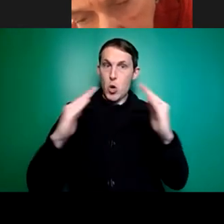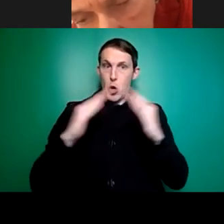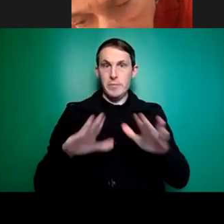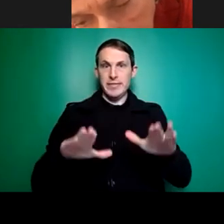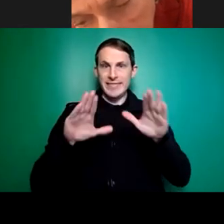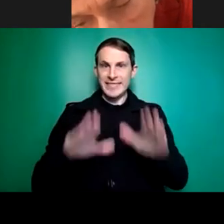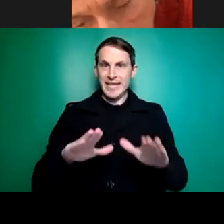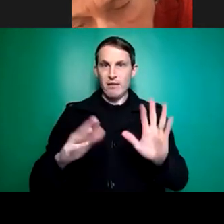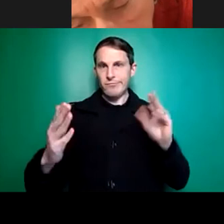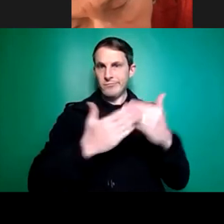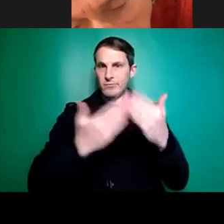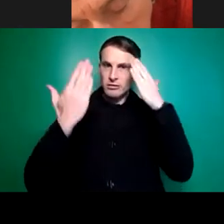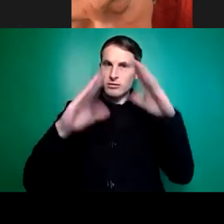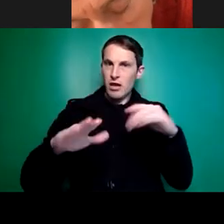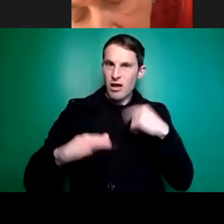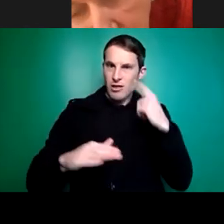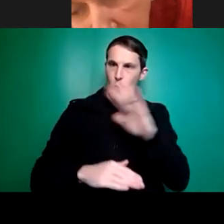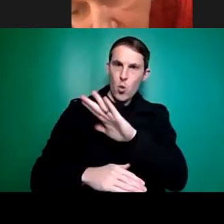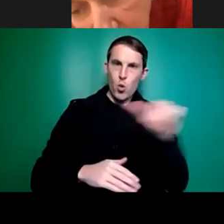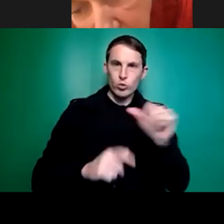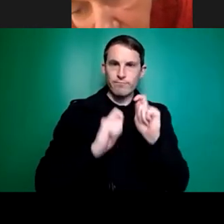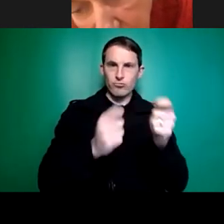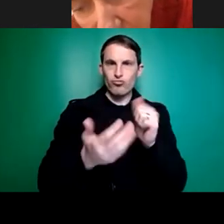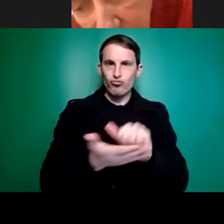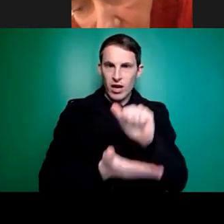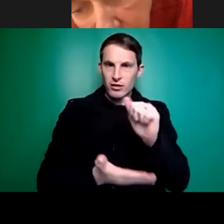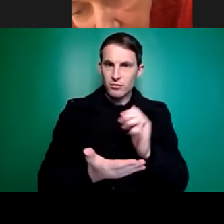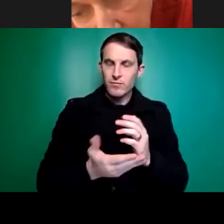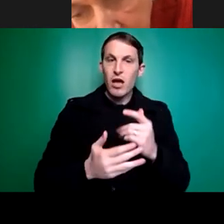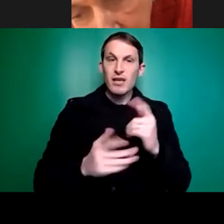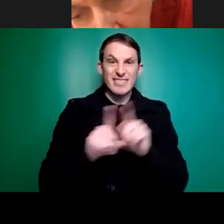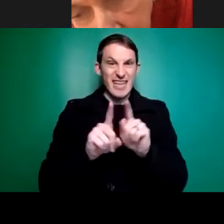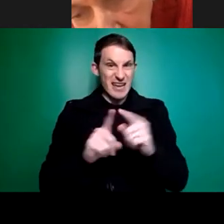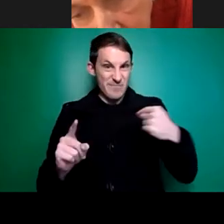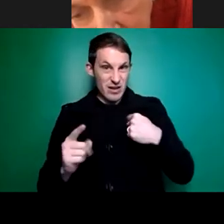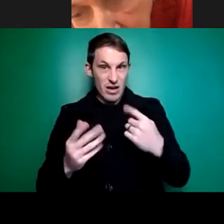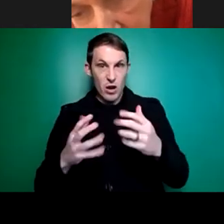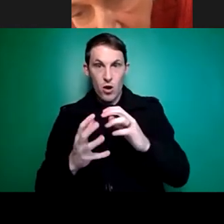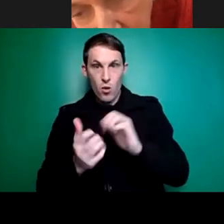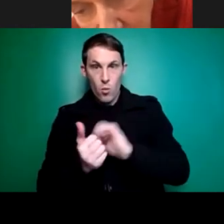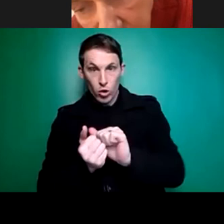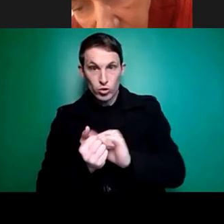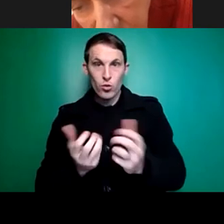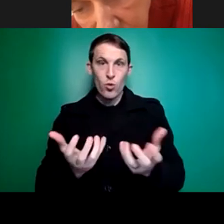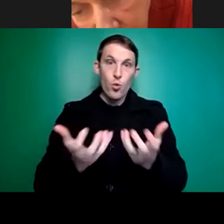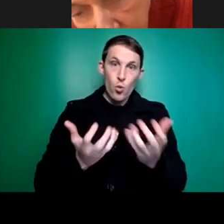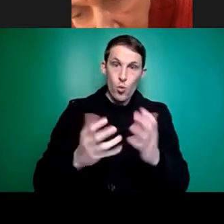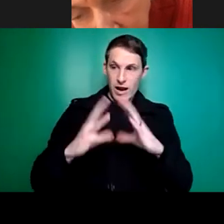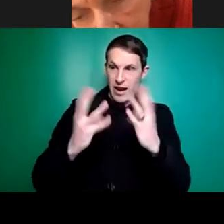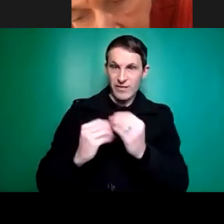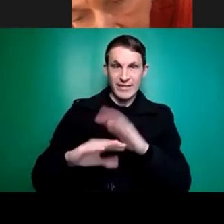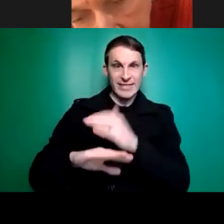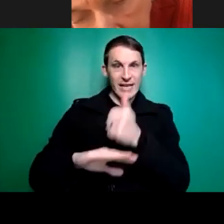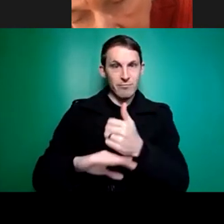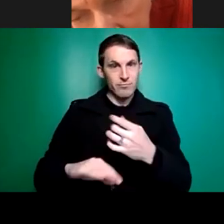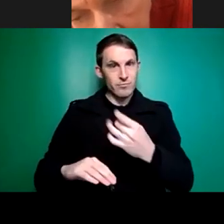should have that right. I do my own washing, I do my own cooking, everything's been set up so that I can do that. Every time I